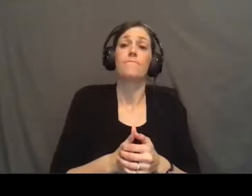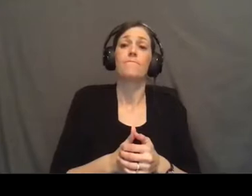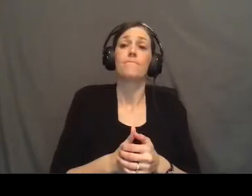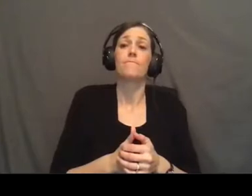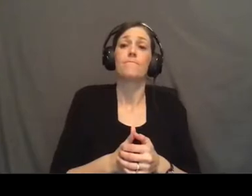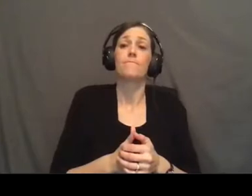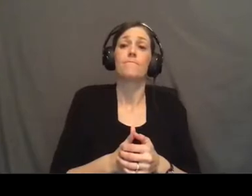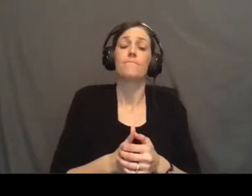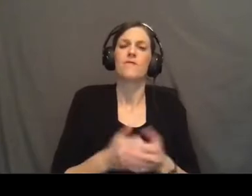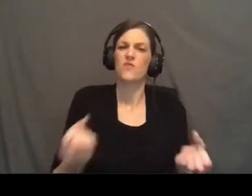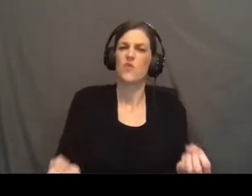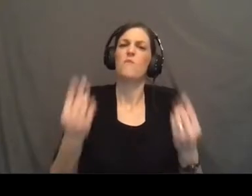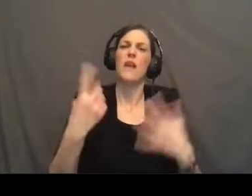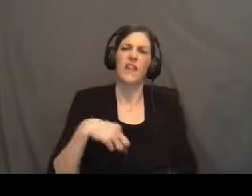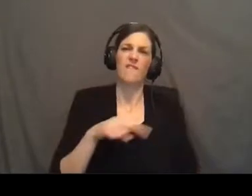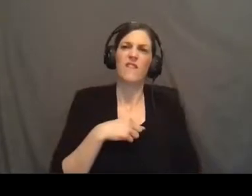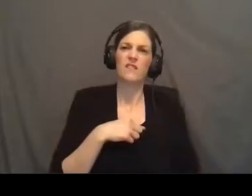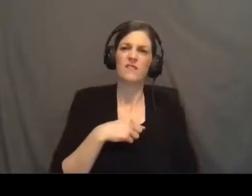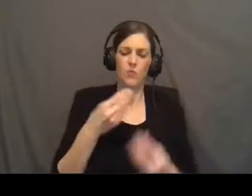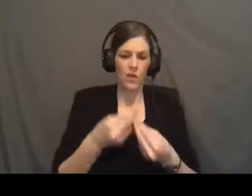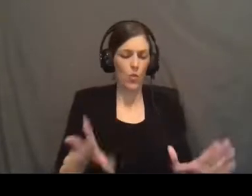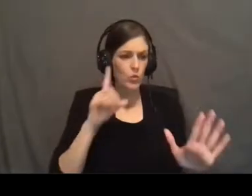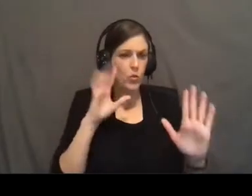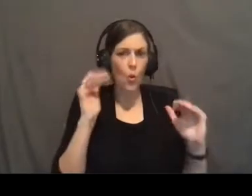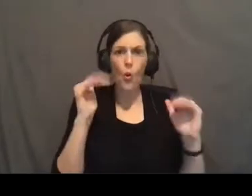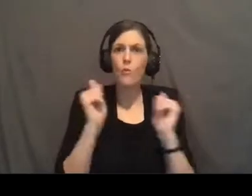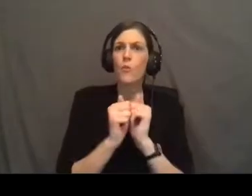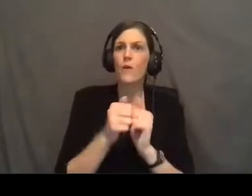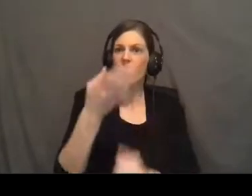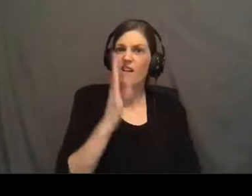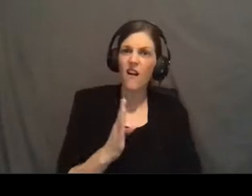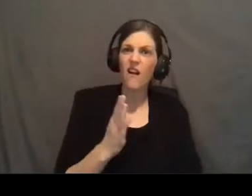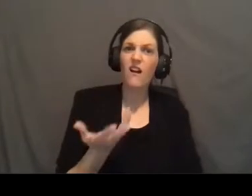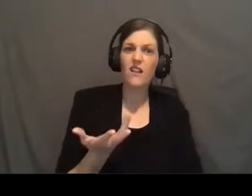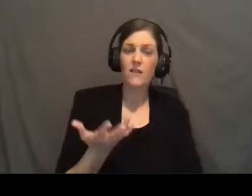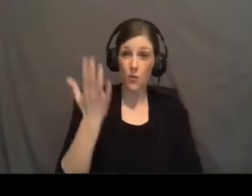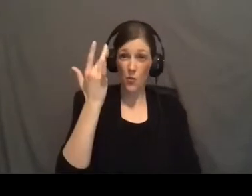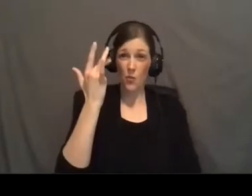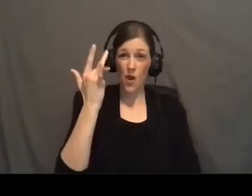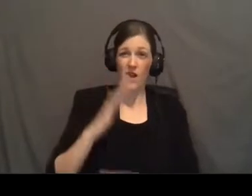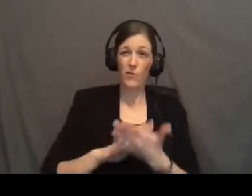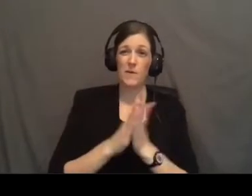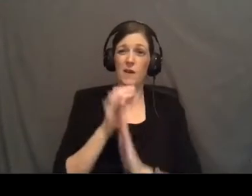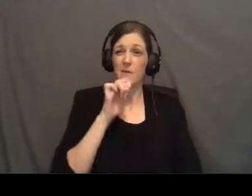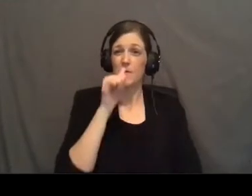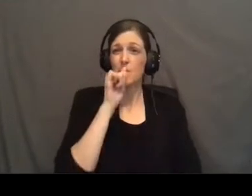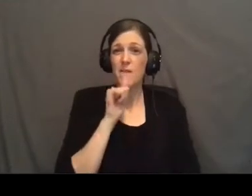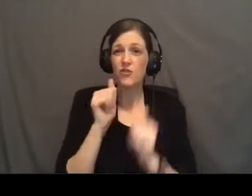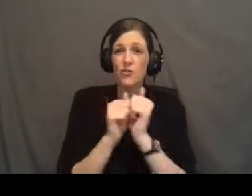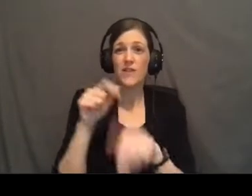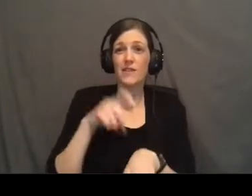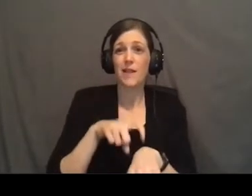so many of us, we lose hope with God because we grow impatient with time.